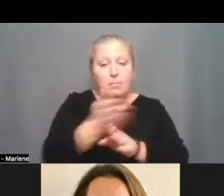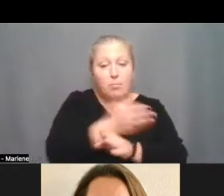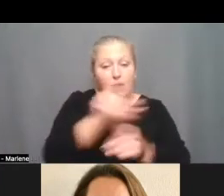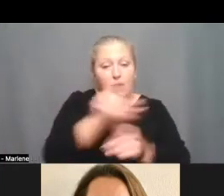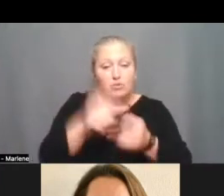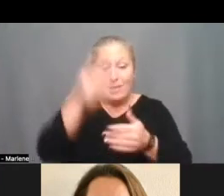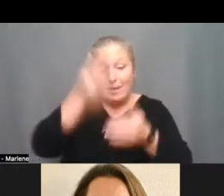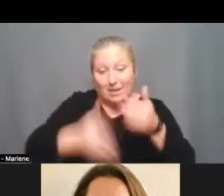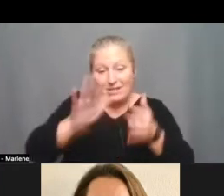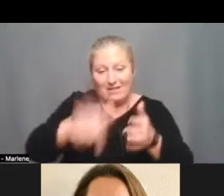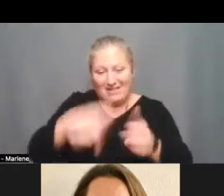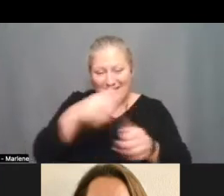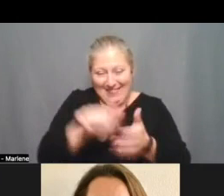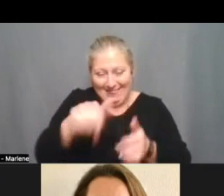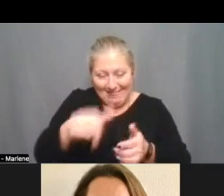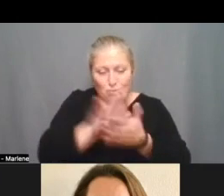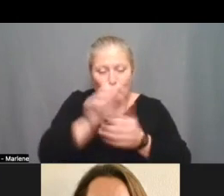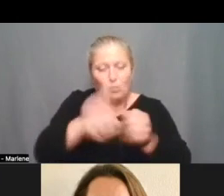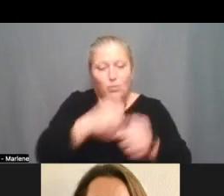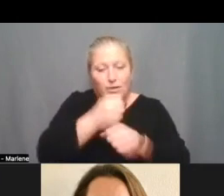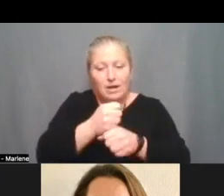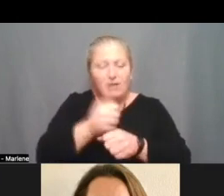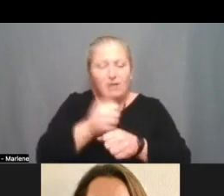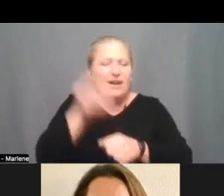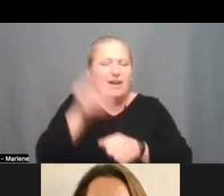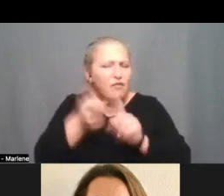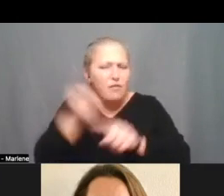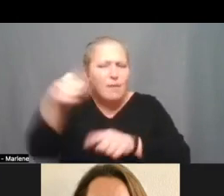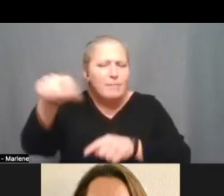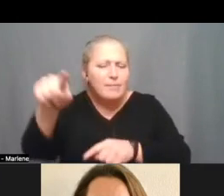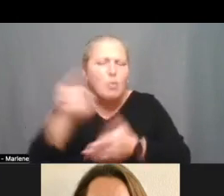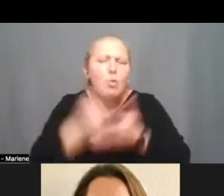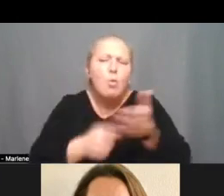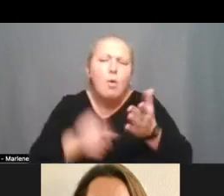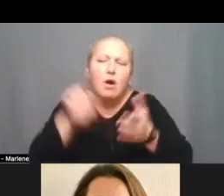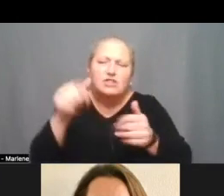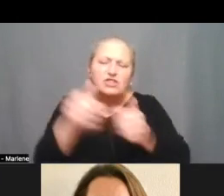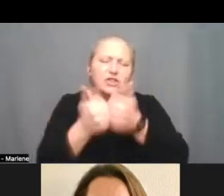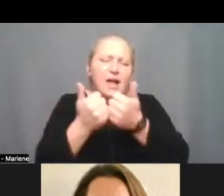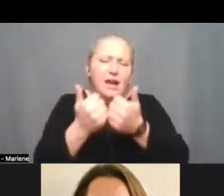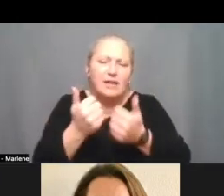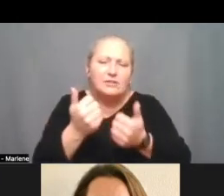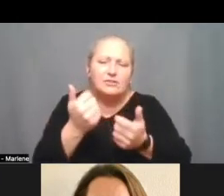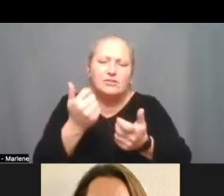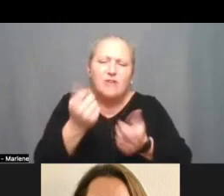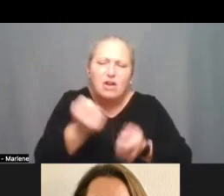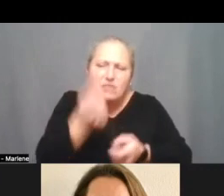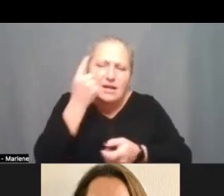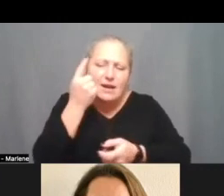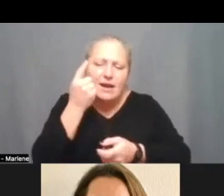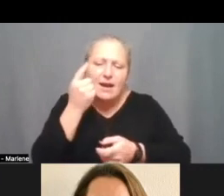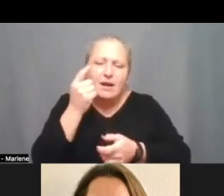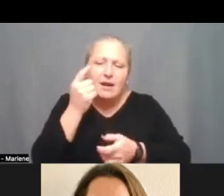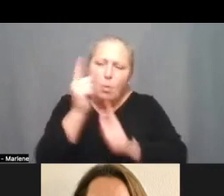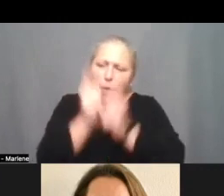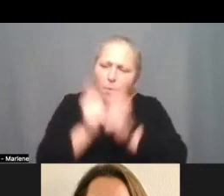of this school year to hear directly from them what challenges they face and to understand on a very one-to-one